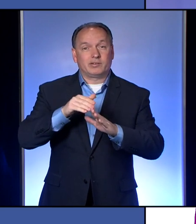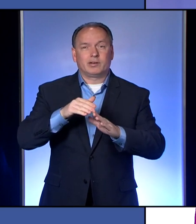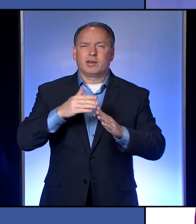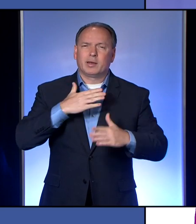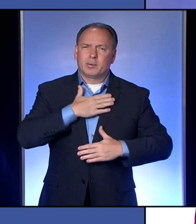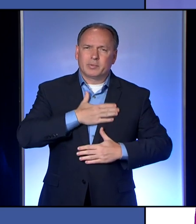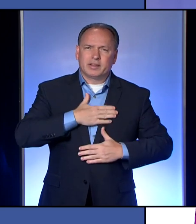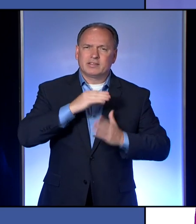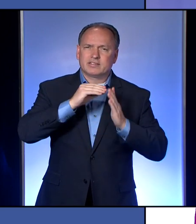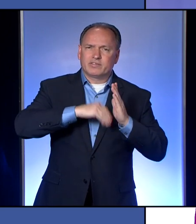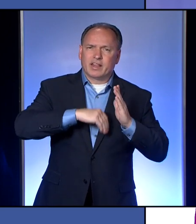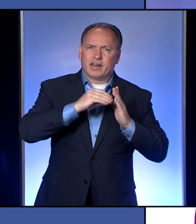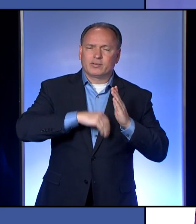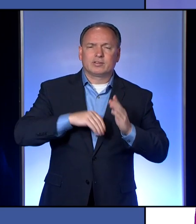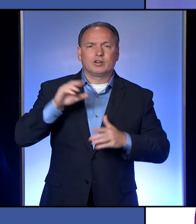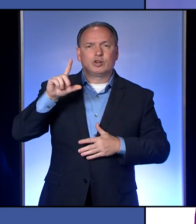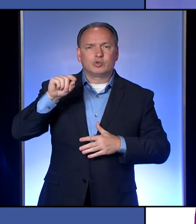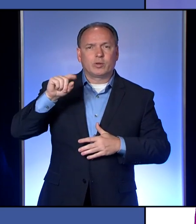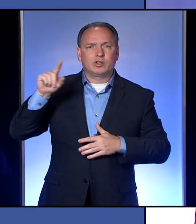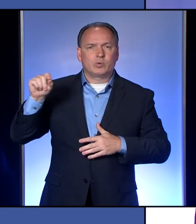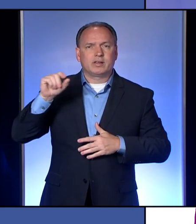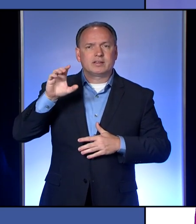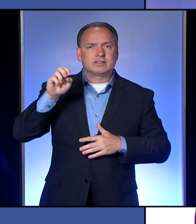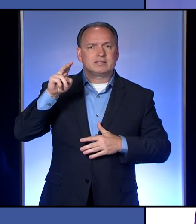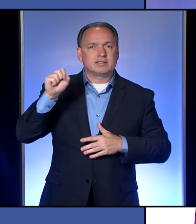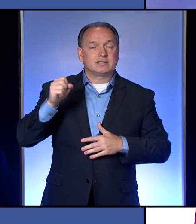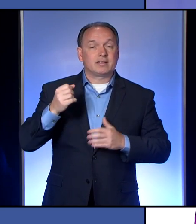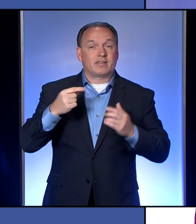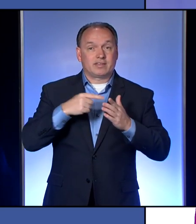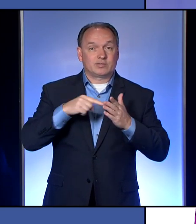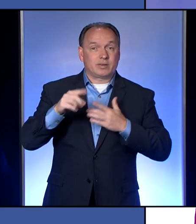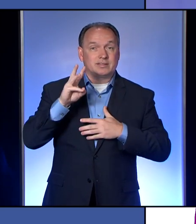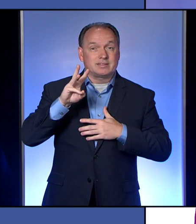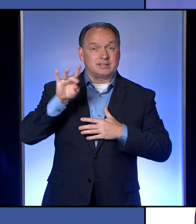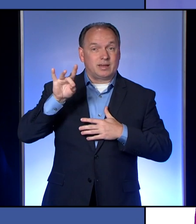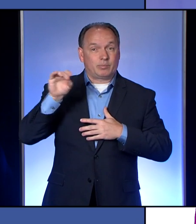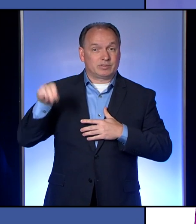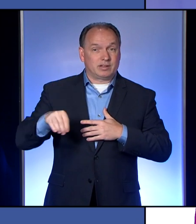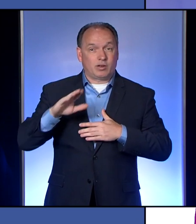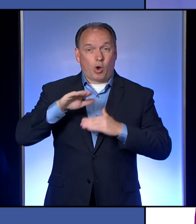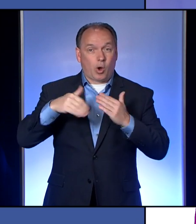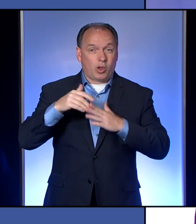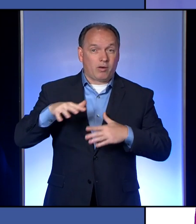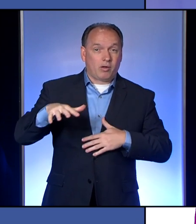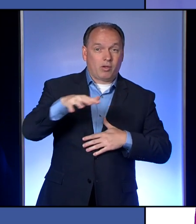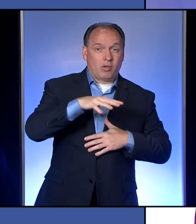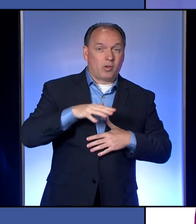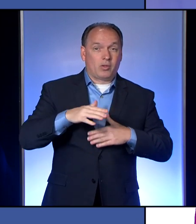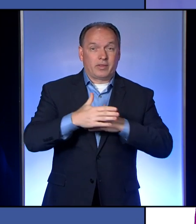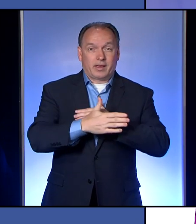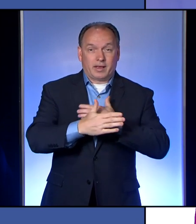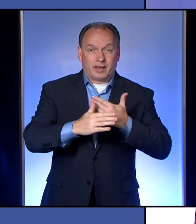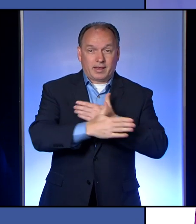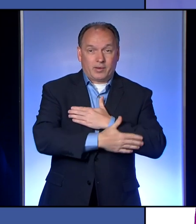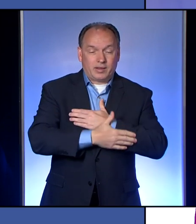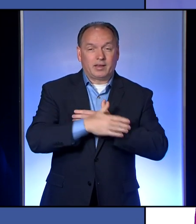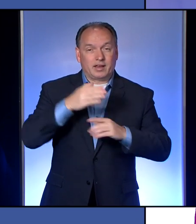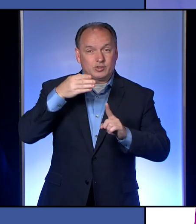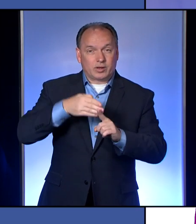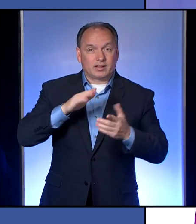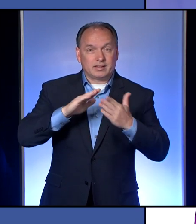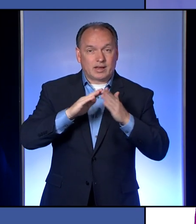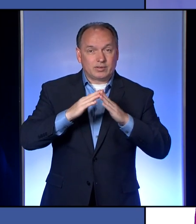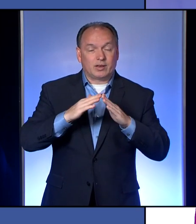census. The response numbers for this week are 68% of households throughout all of Erie County and directly within the city of Erie